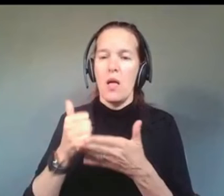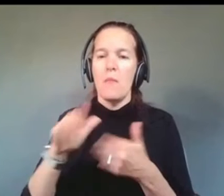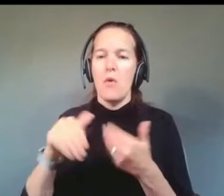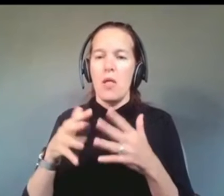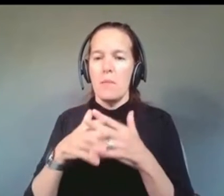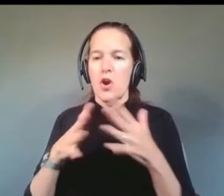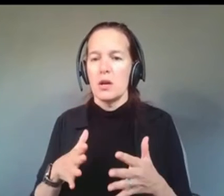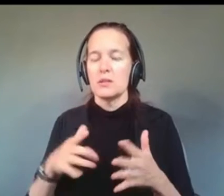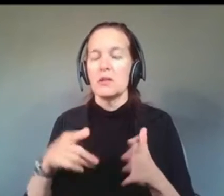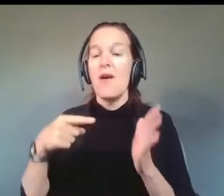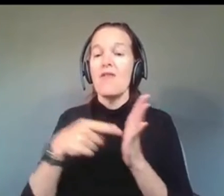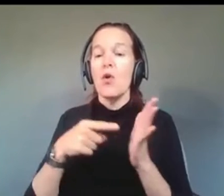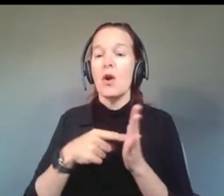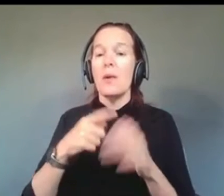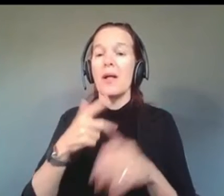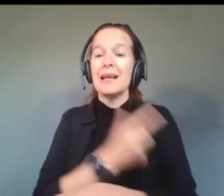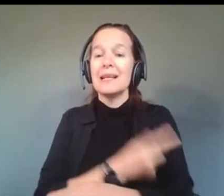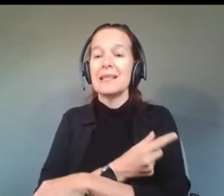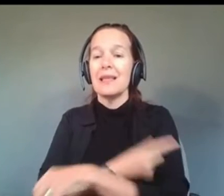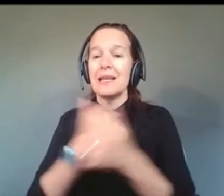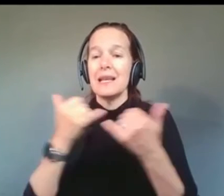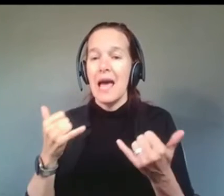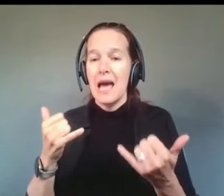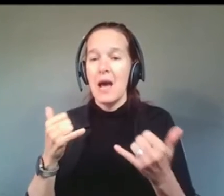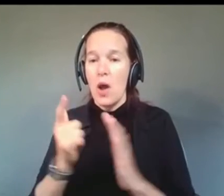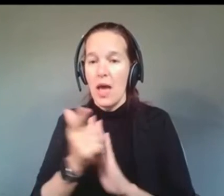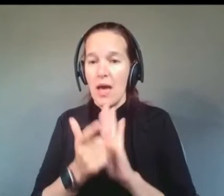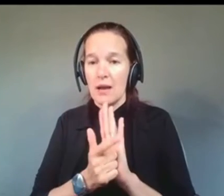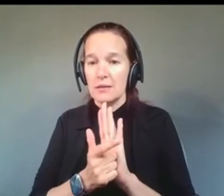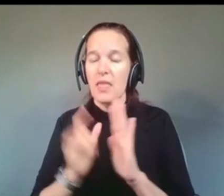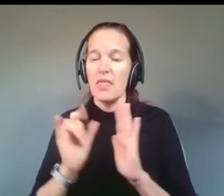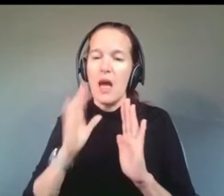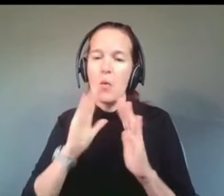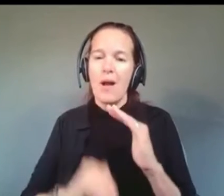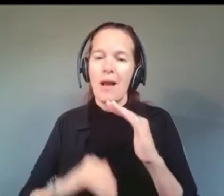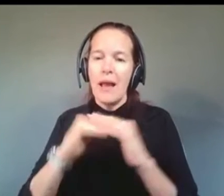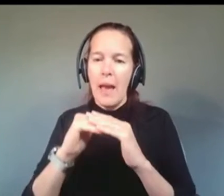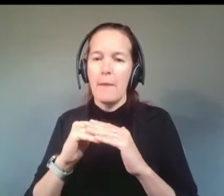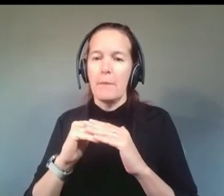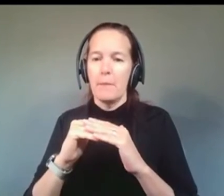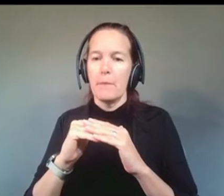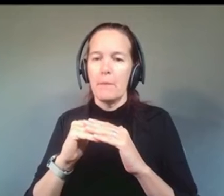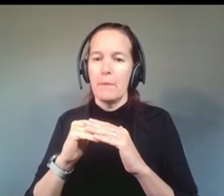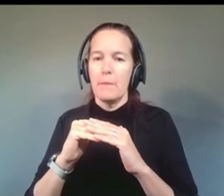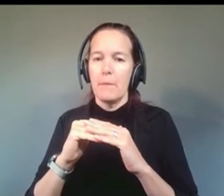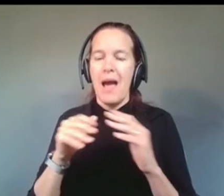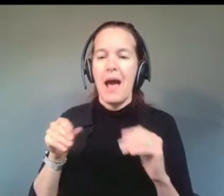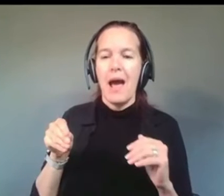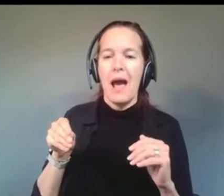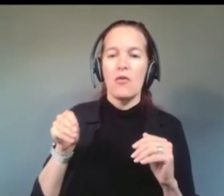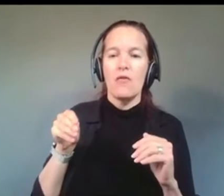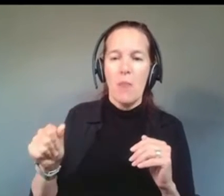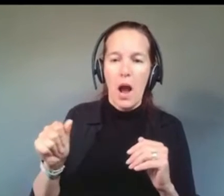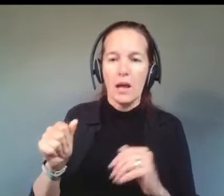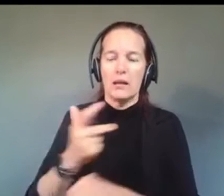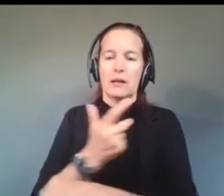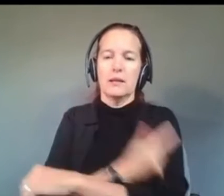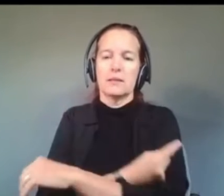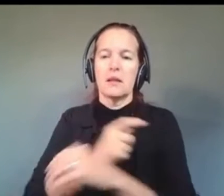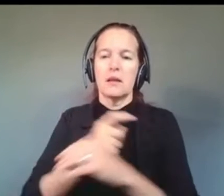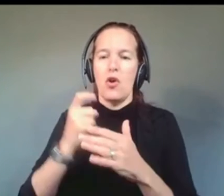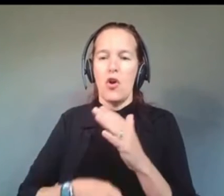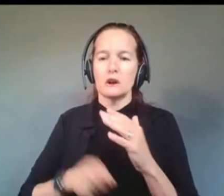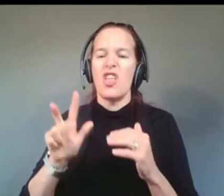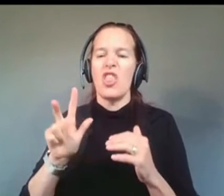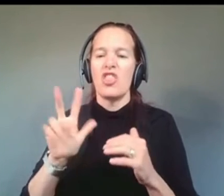Now Act, which caps patients'-of-pocket insulin costs at $35